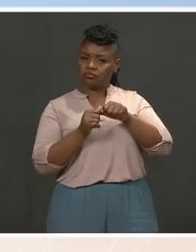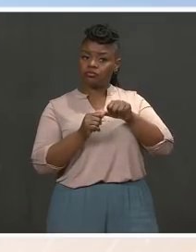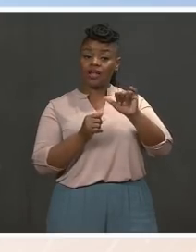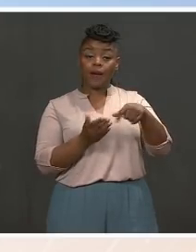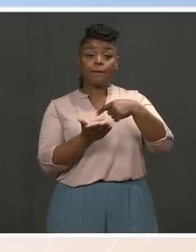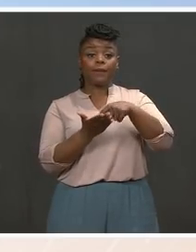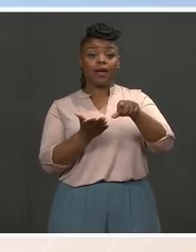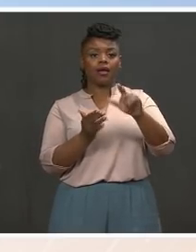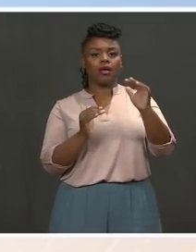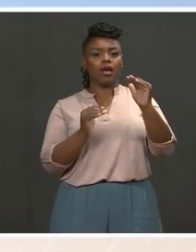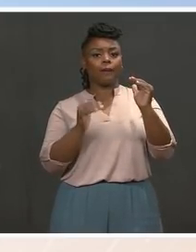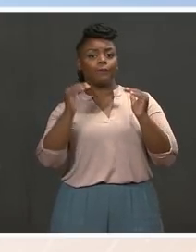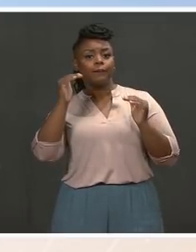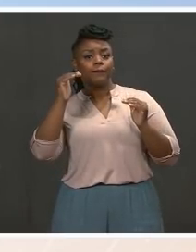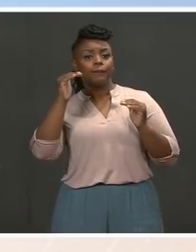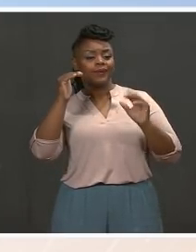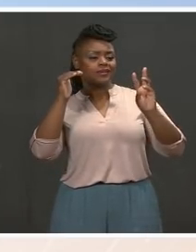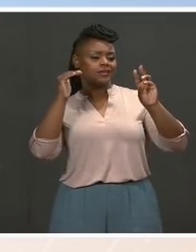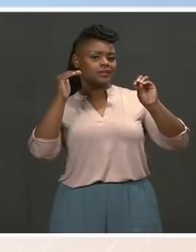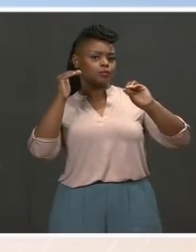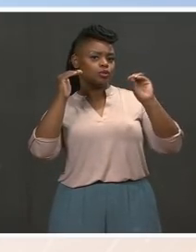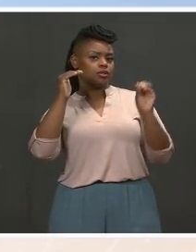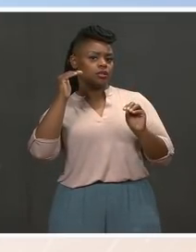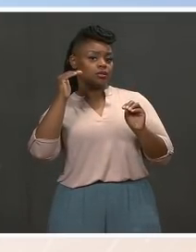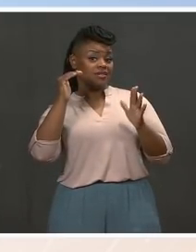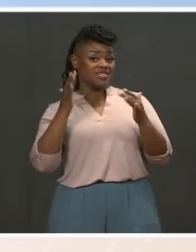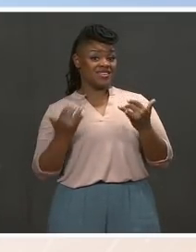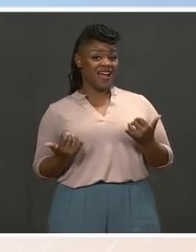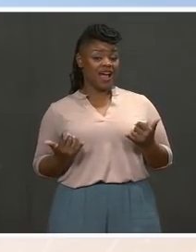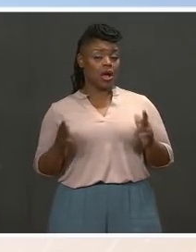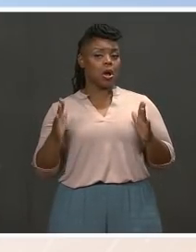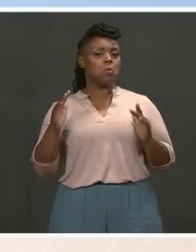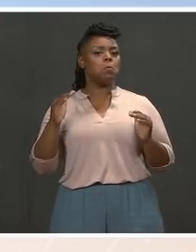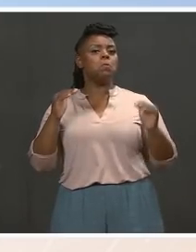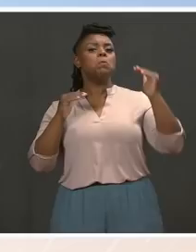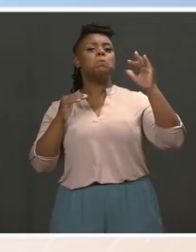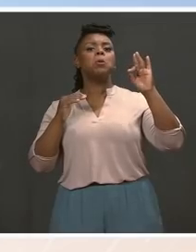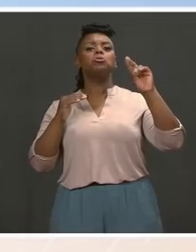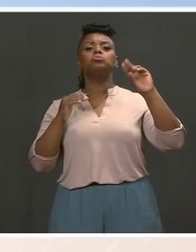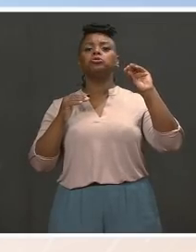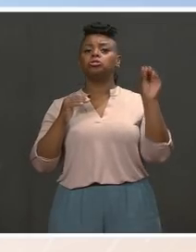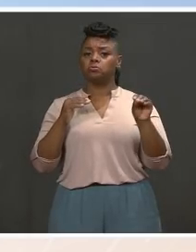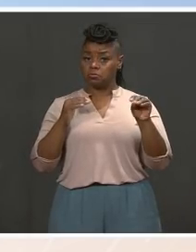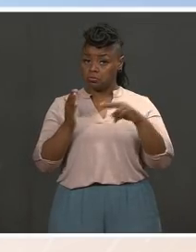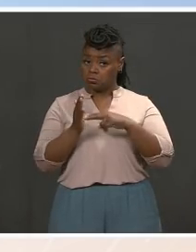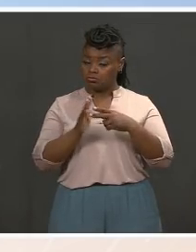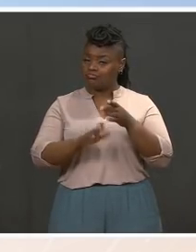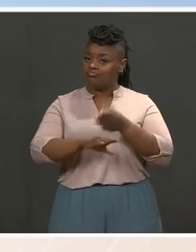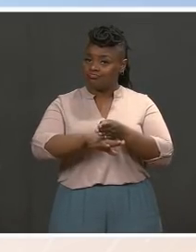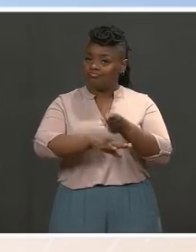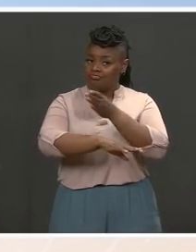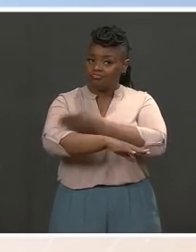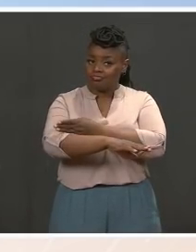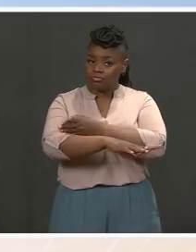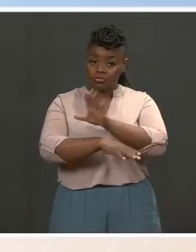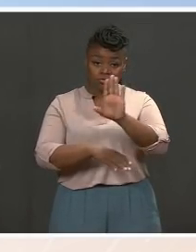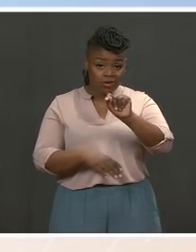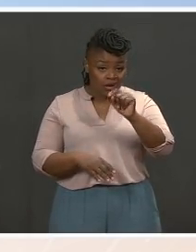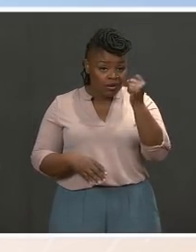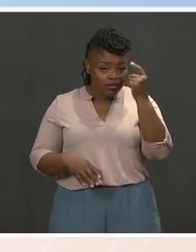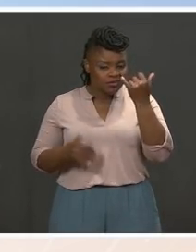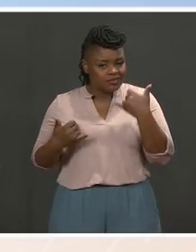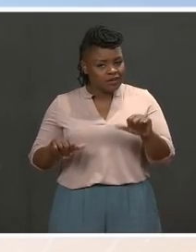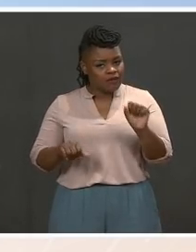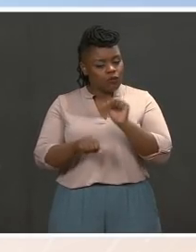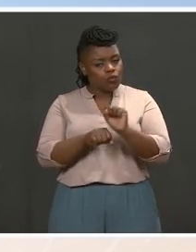percent today. That said, there is still a lot of work to do. The Biden-Harris administration is working to make sure our daughters have the same